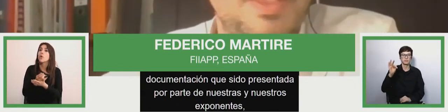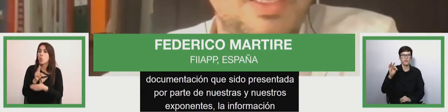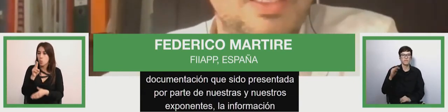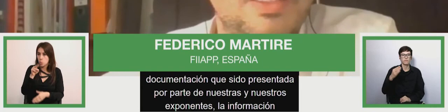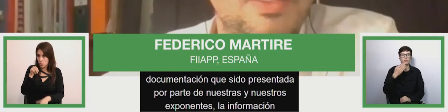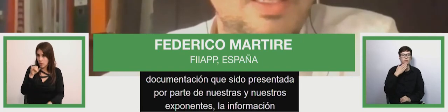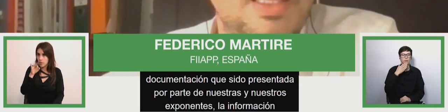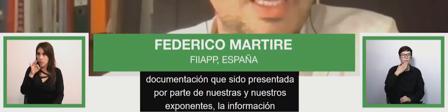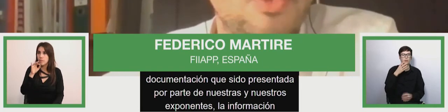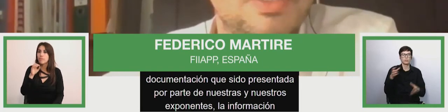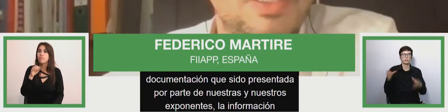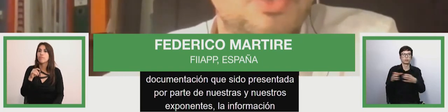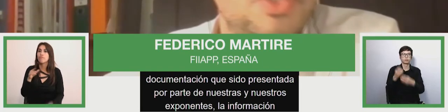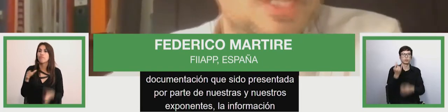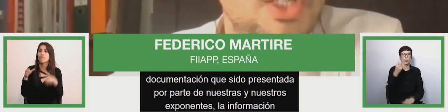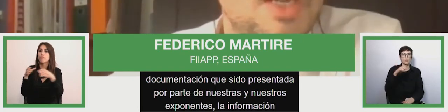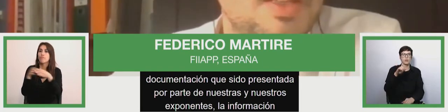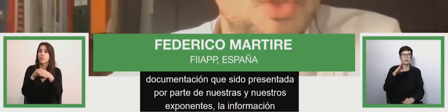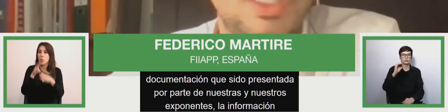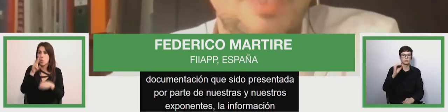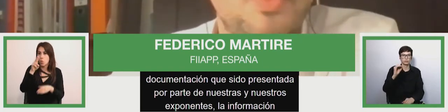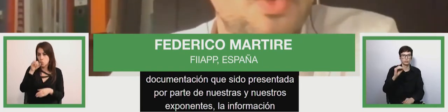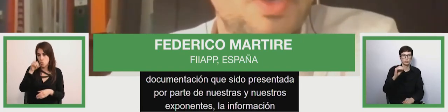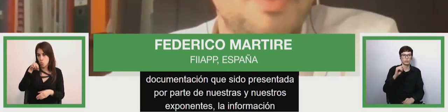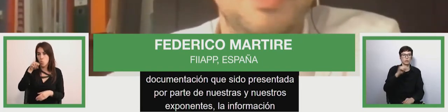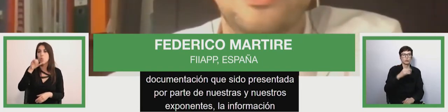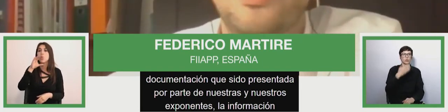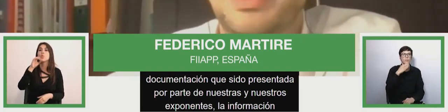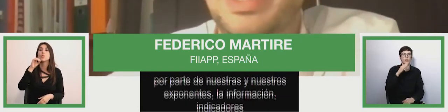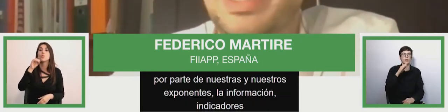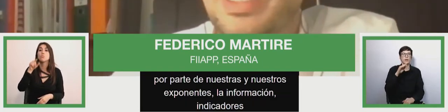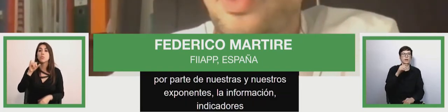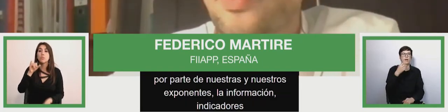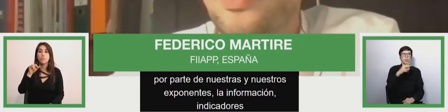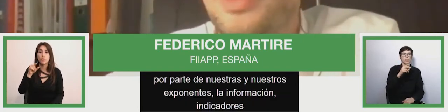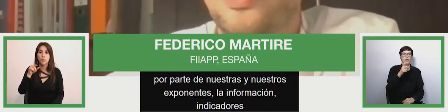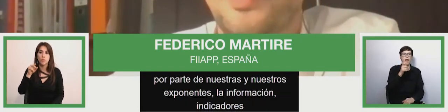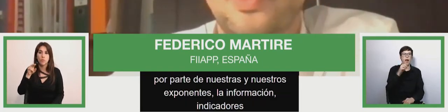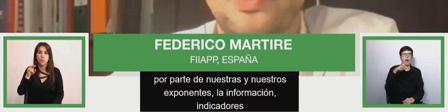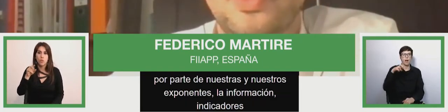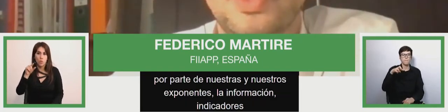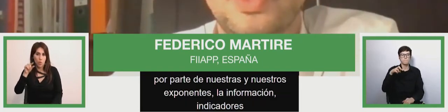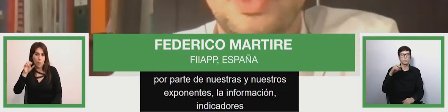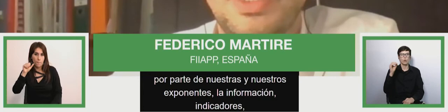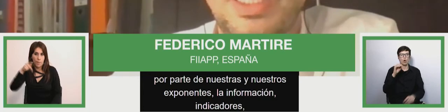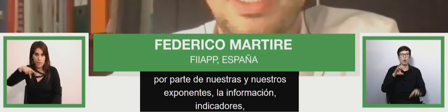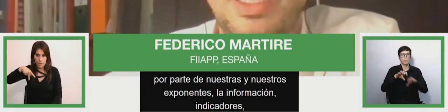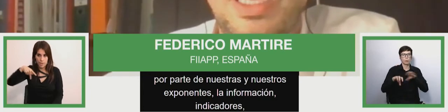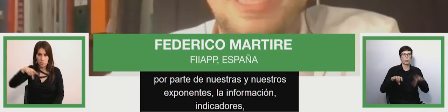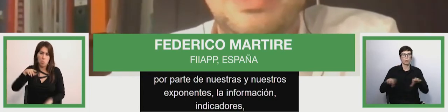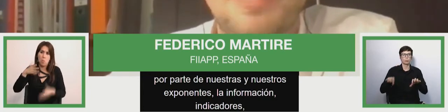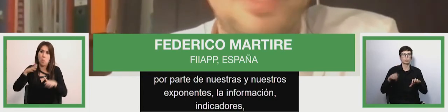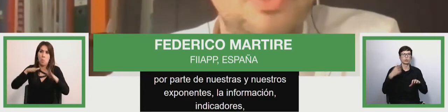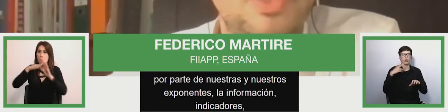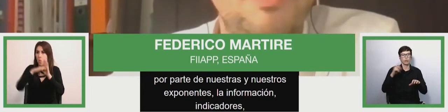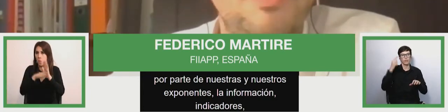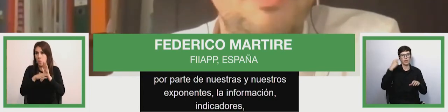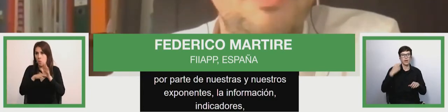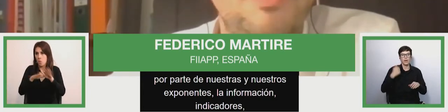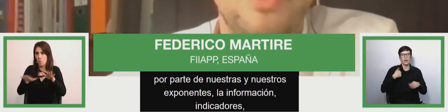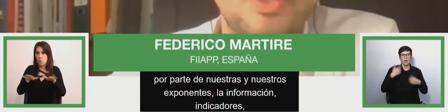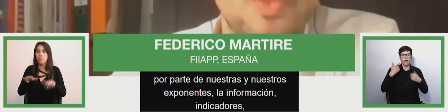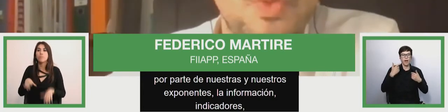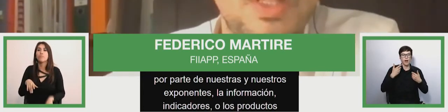unicef and oasis indicators and the reports that